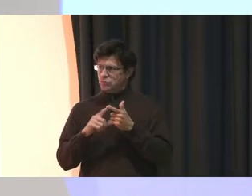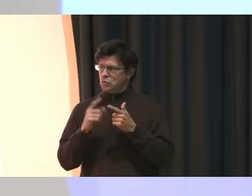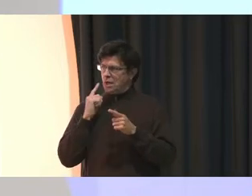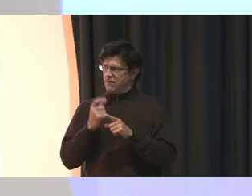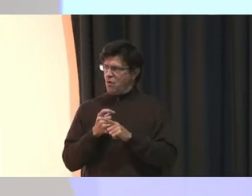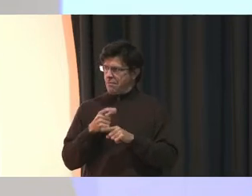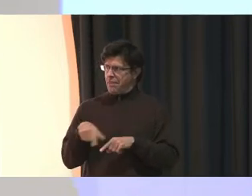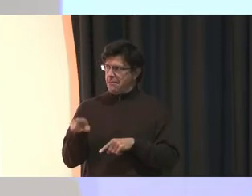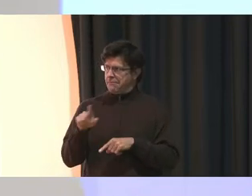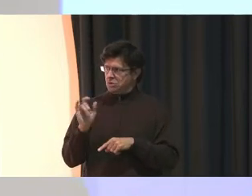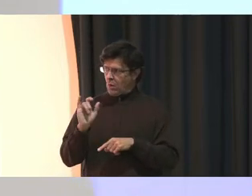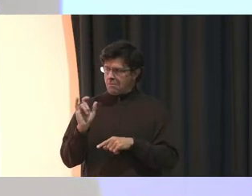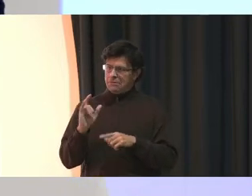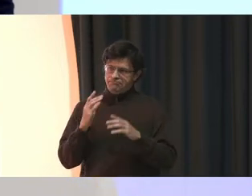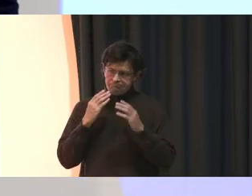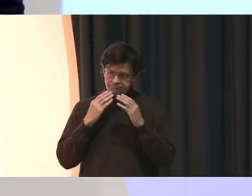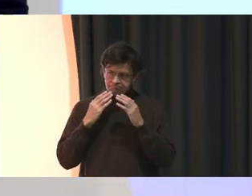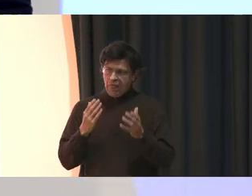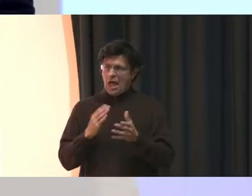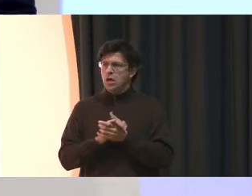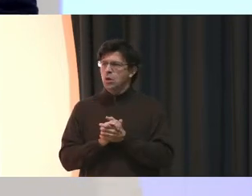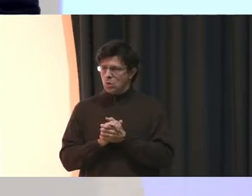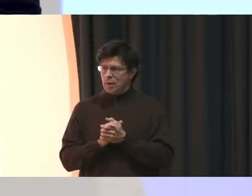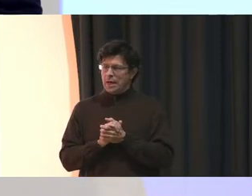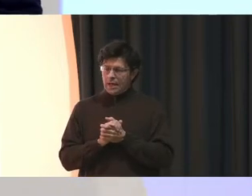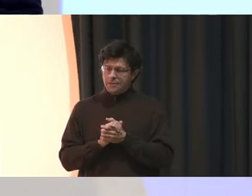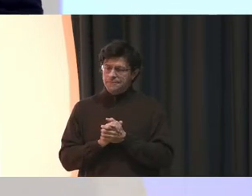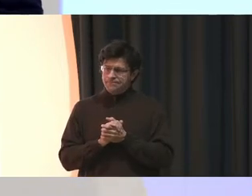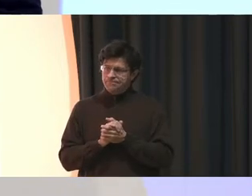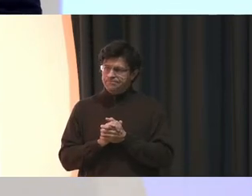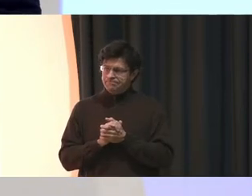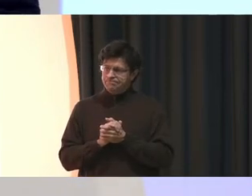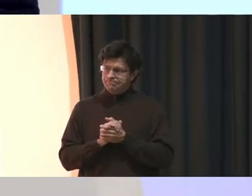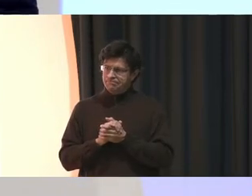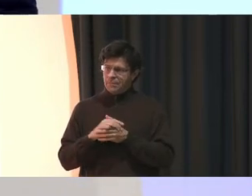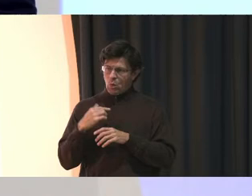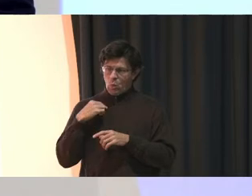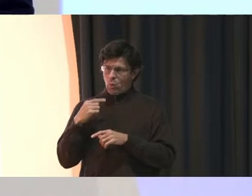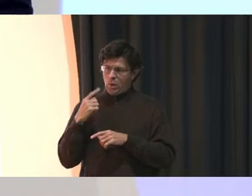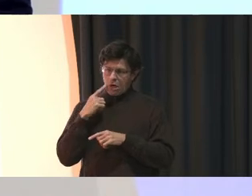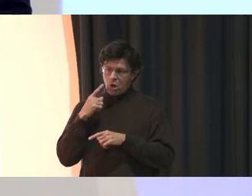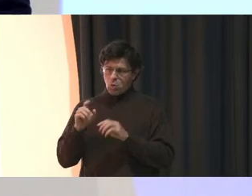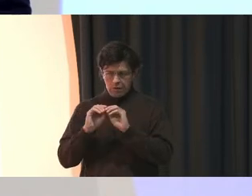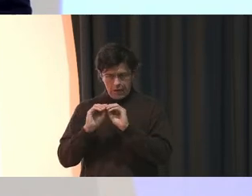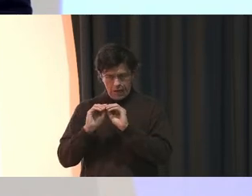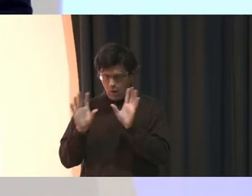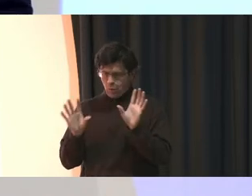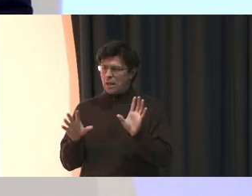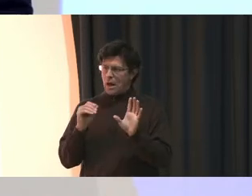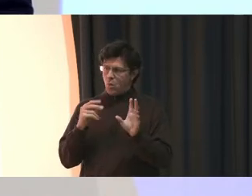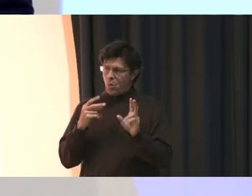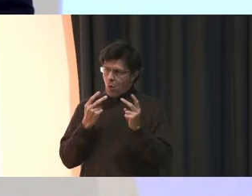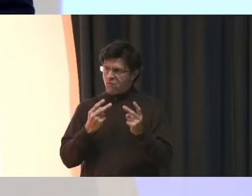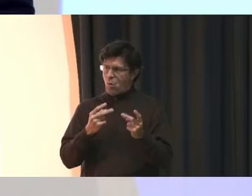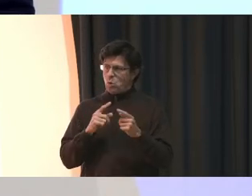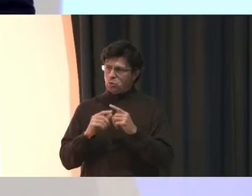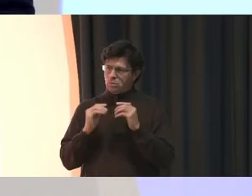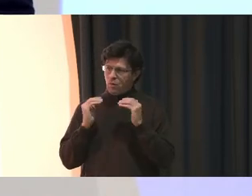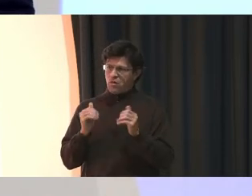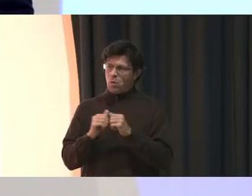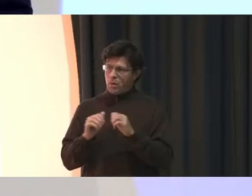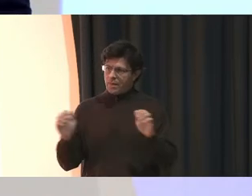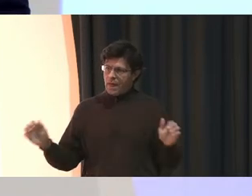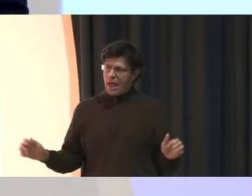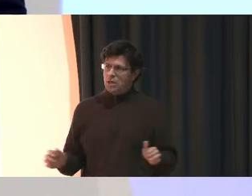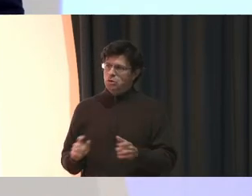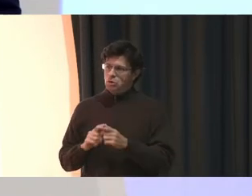from as well. But thank you. And we have heard you loud and clear. we look forward to moving forward with action